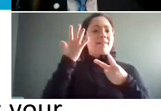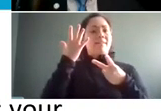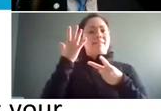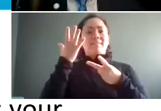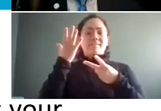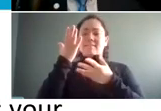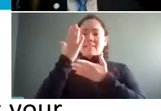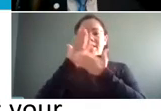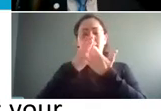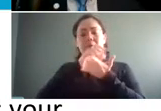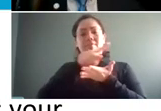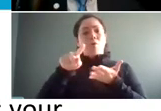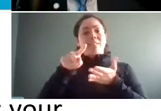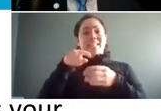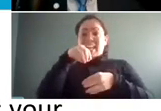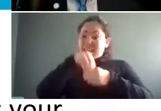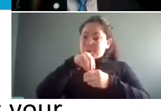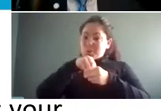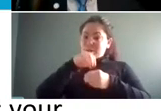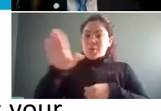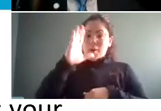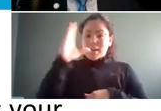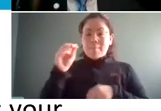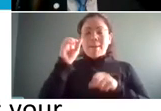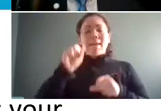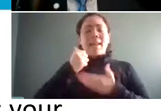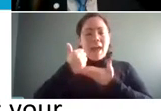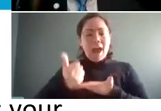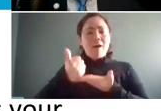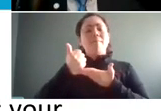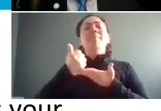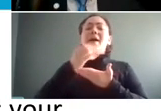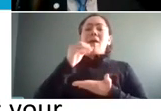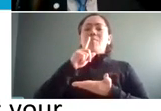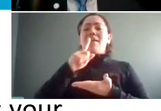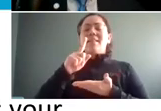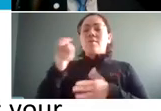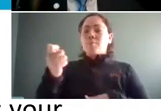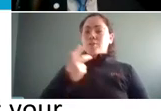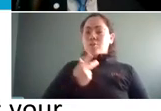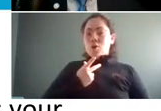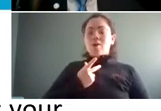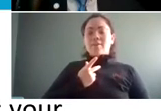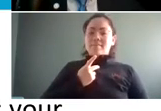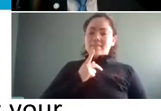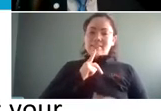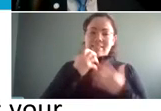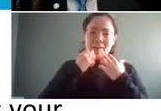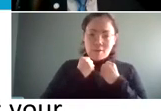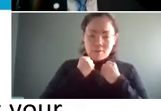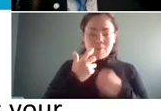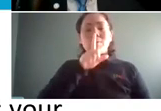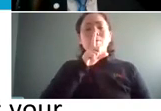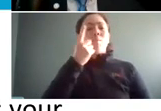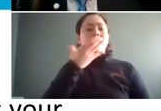internally can be really helpful and can produce a return on investment for your company one of the things